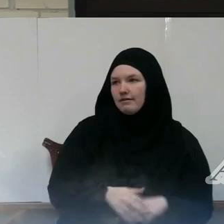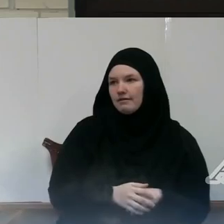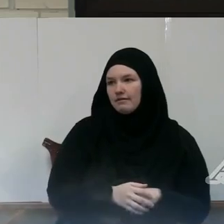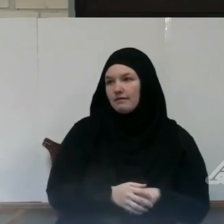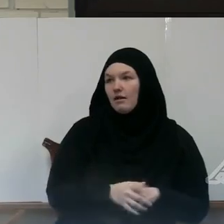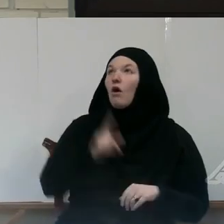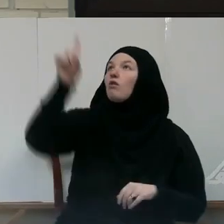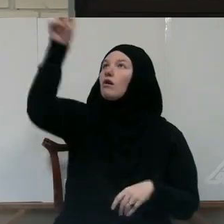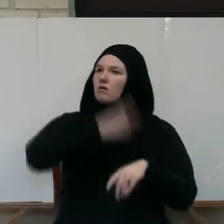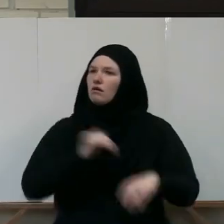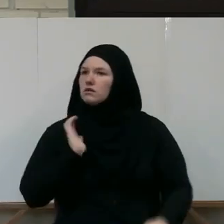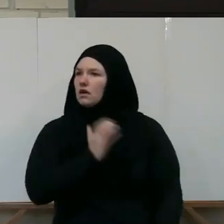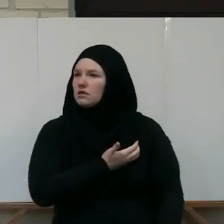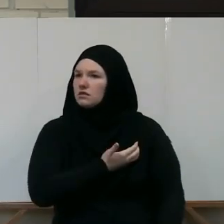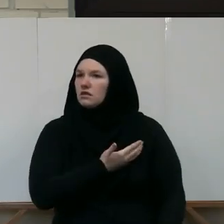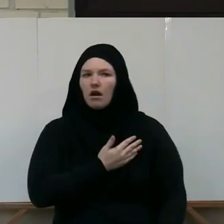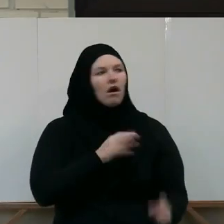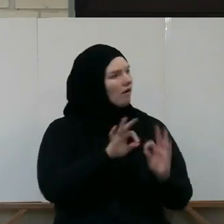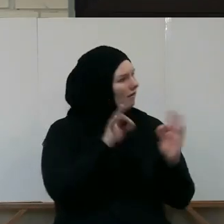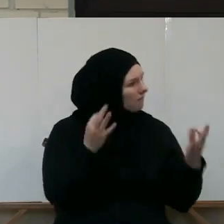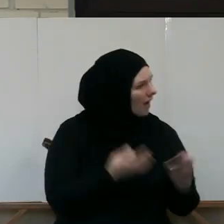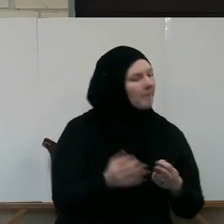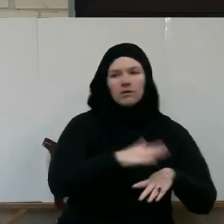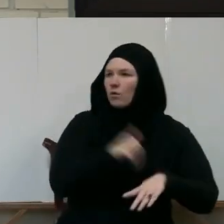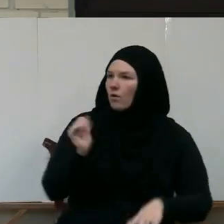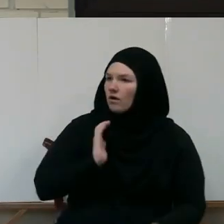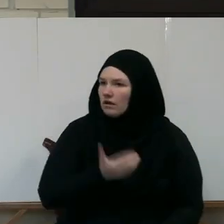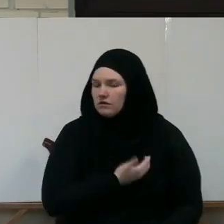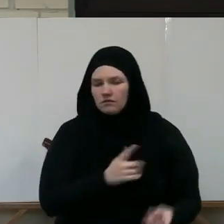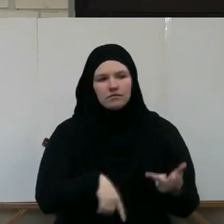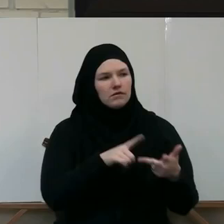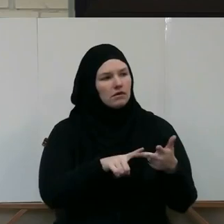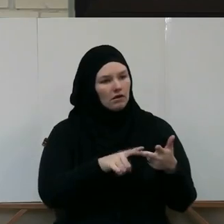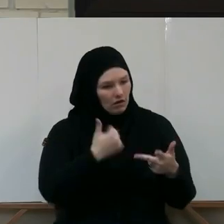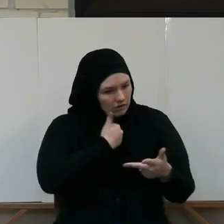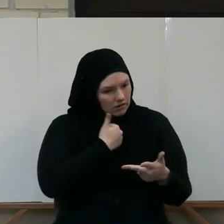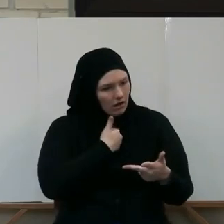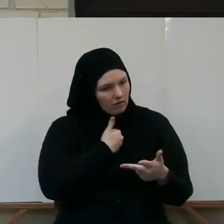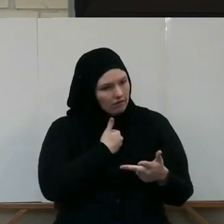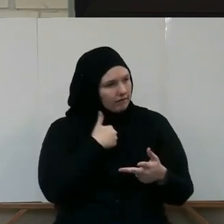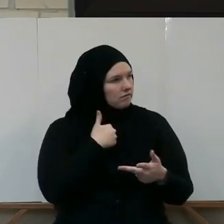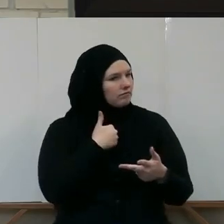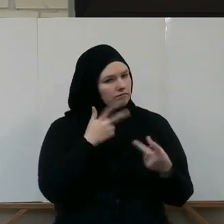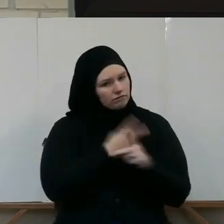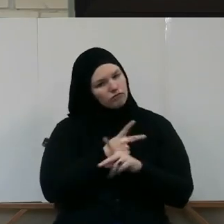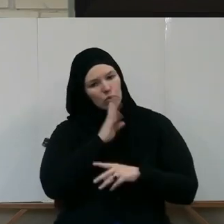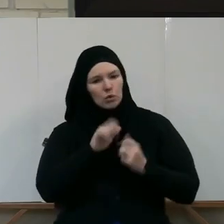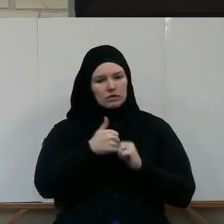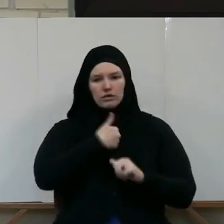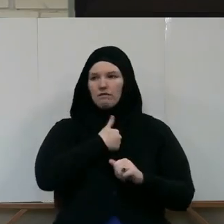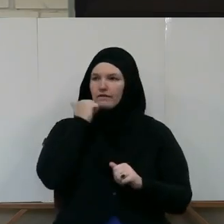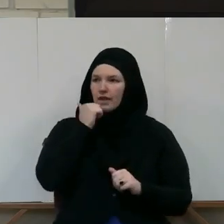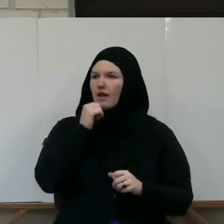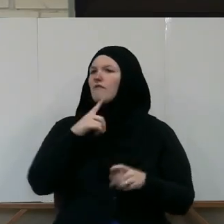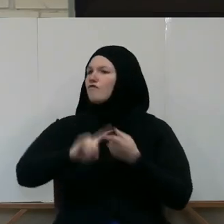calls us, our families call us, our self calls us every day, and our